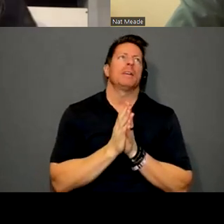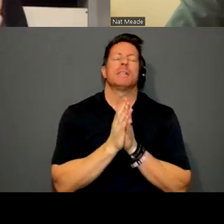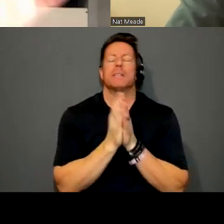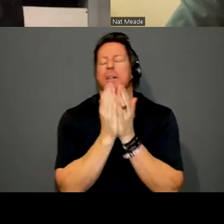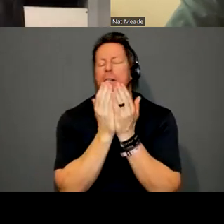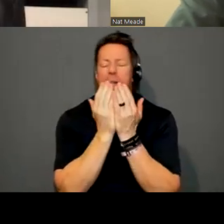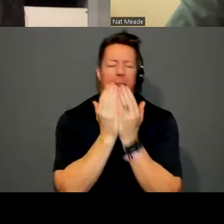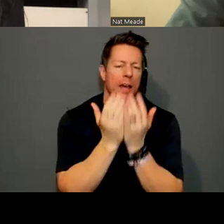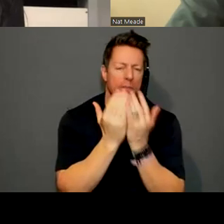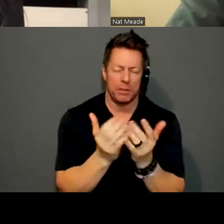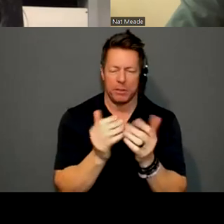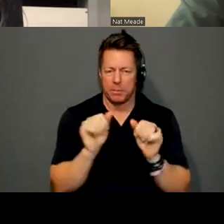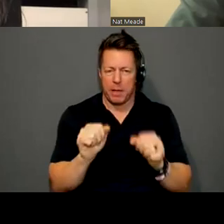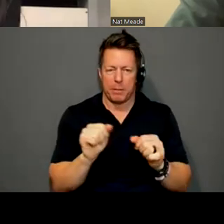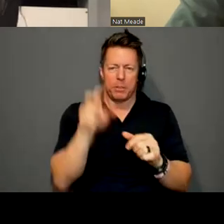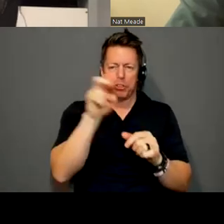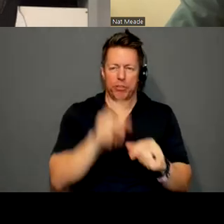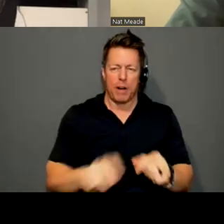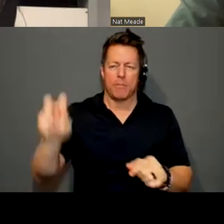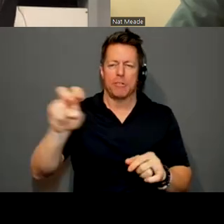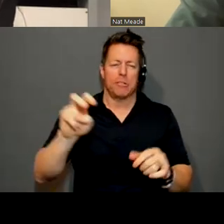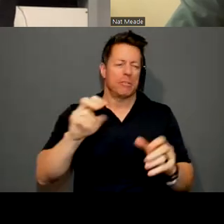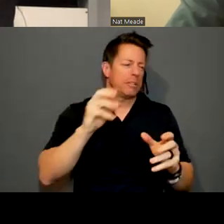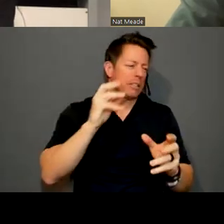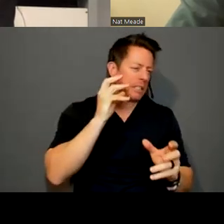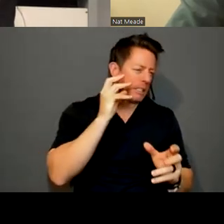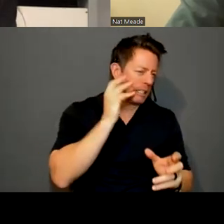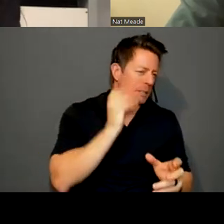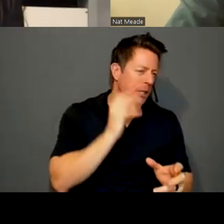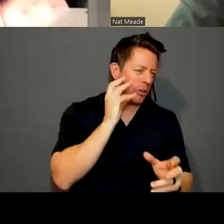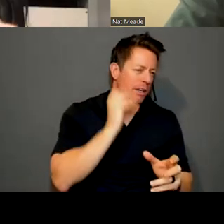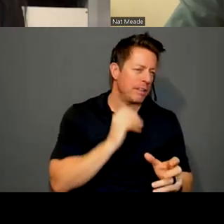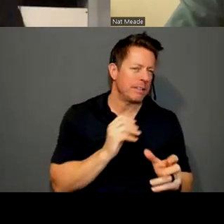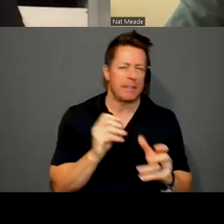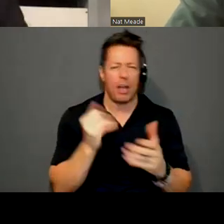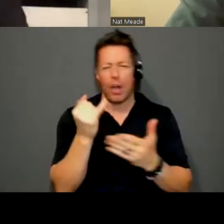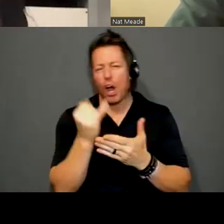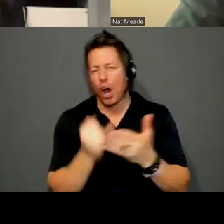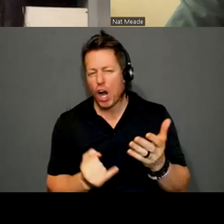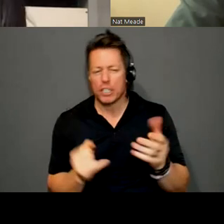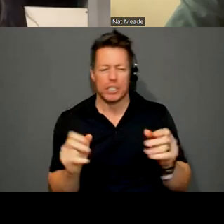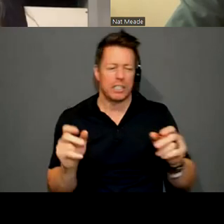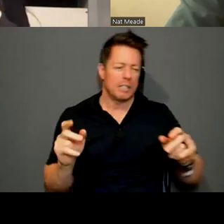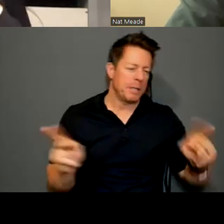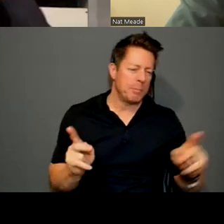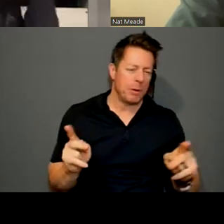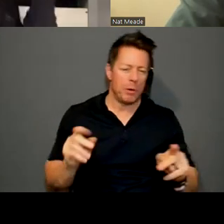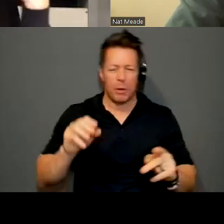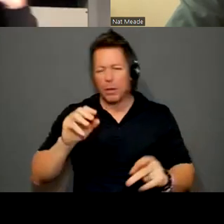have been able to travel, experience artwork, people, meals,